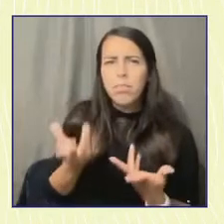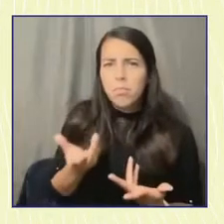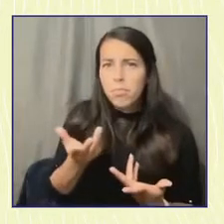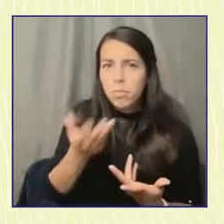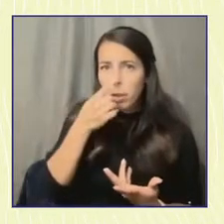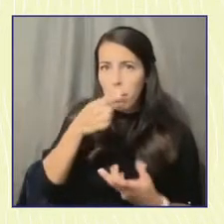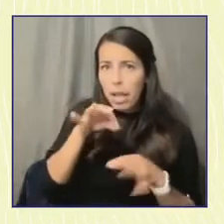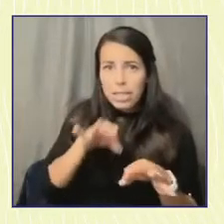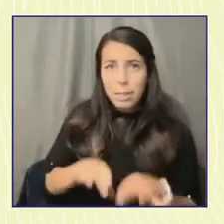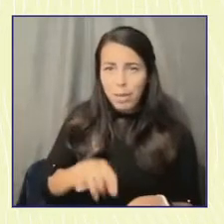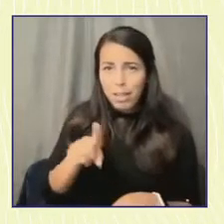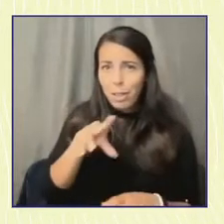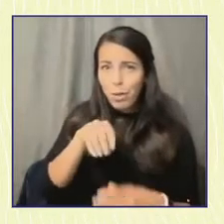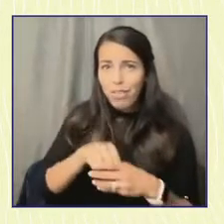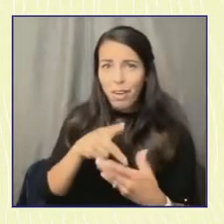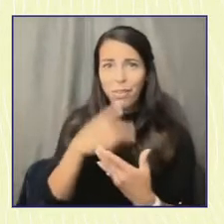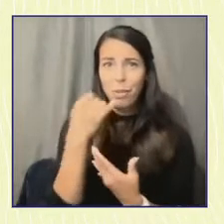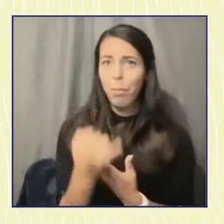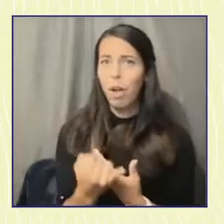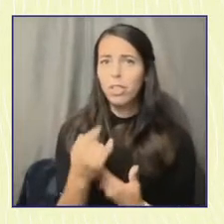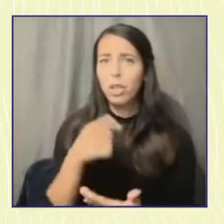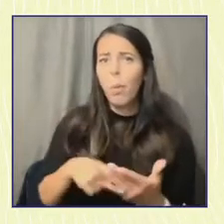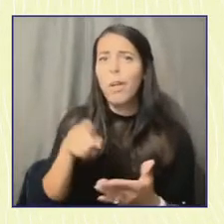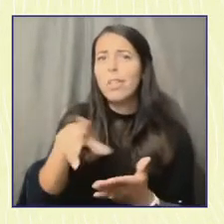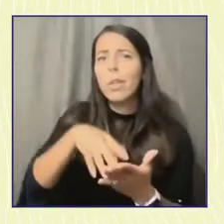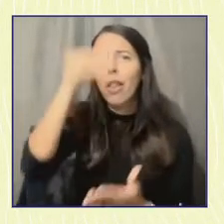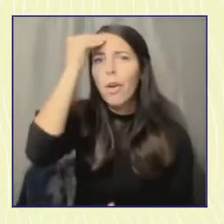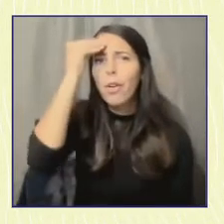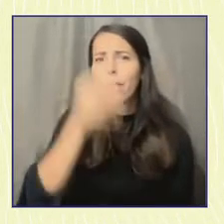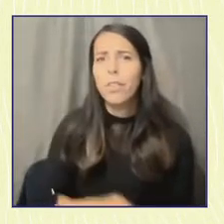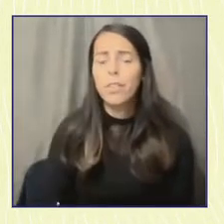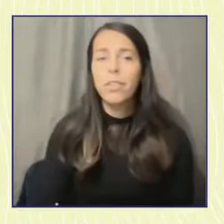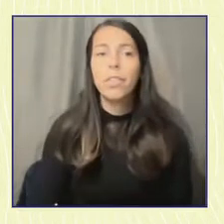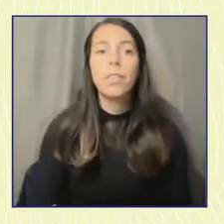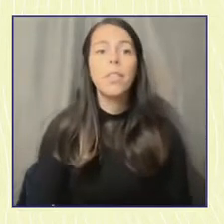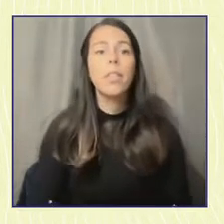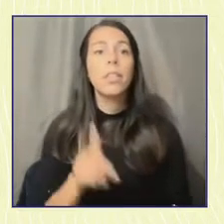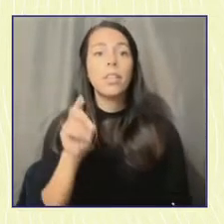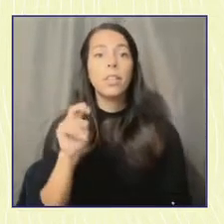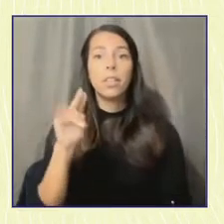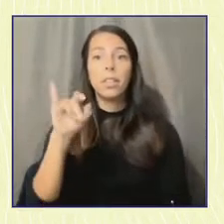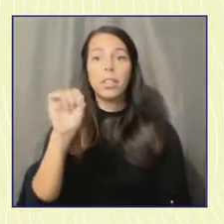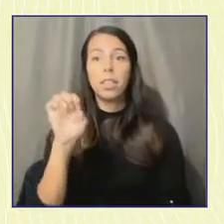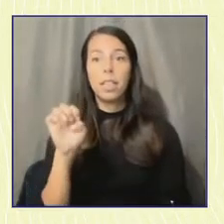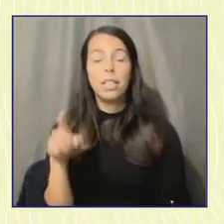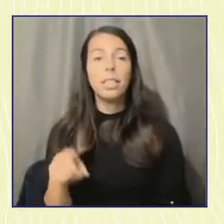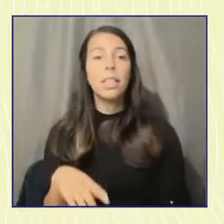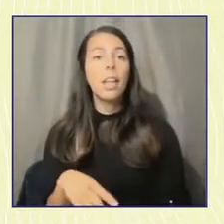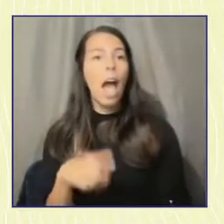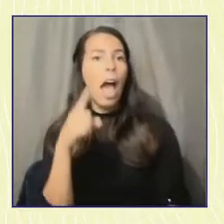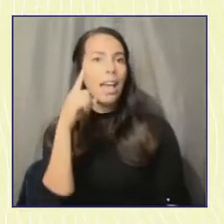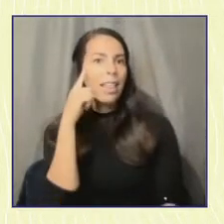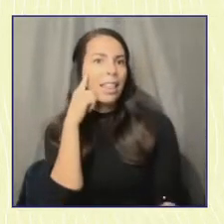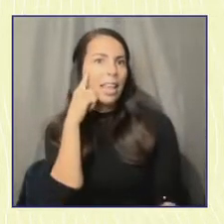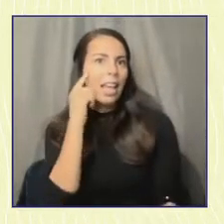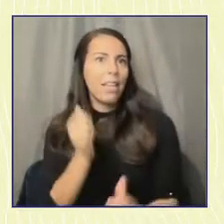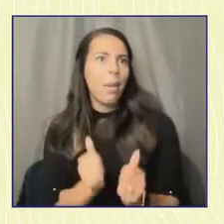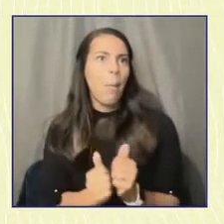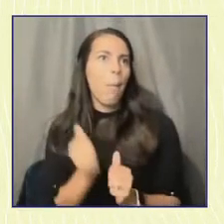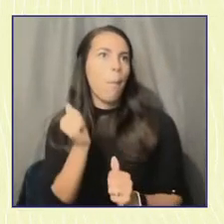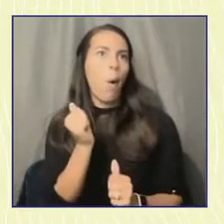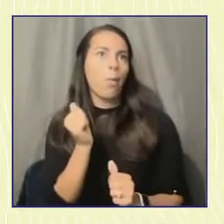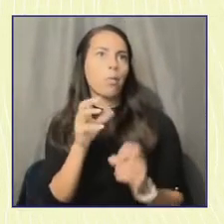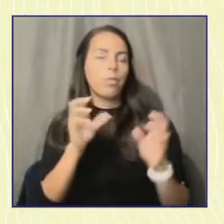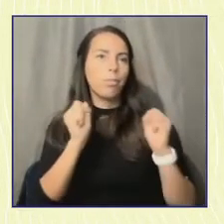what you got out of it. I think that the most incredible part of that Team Vote project was the fact that